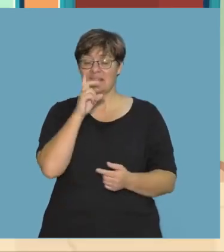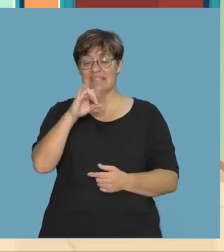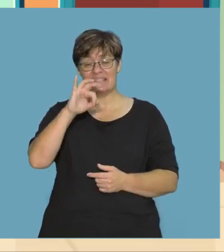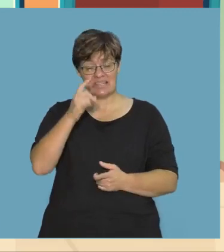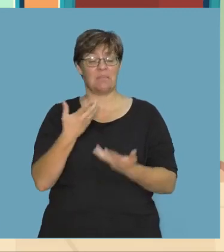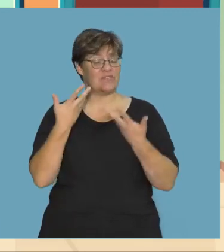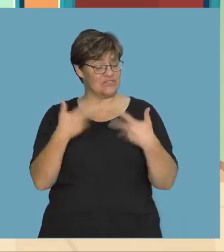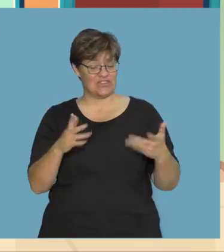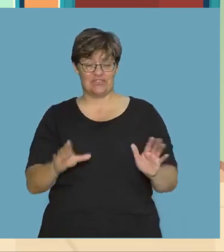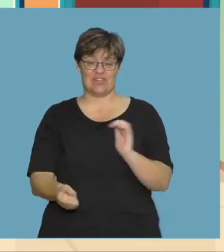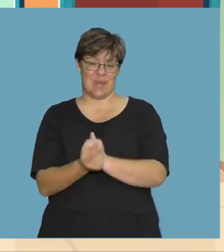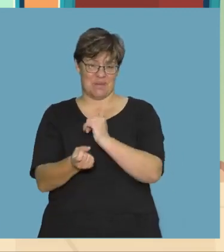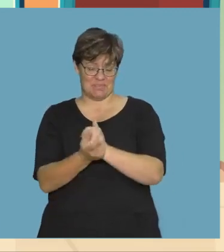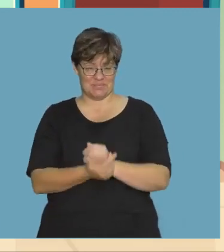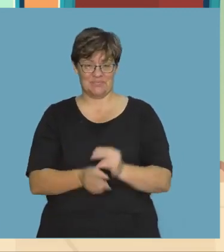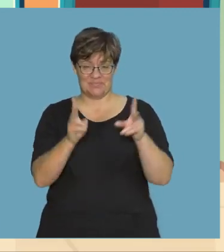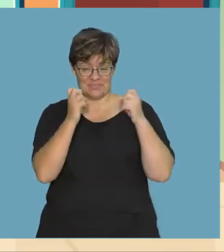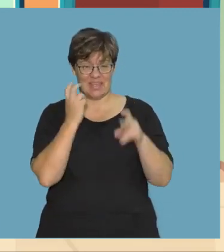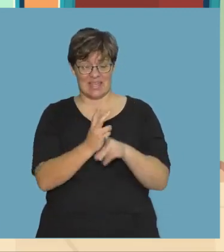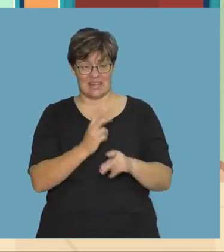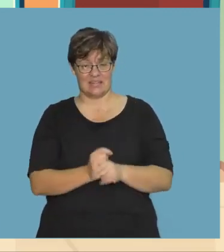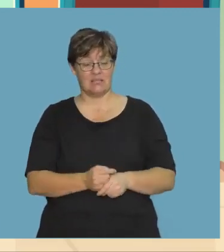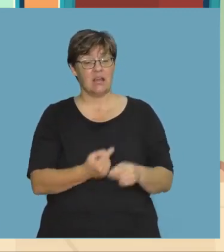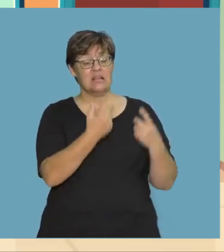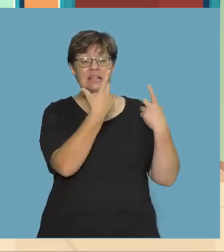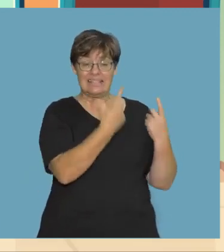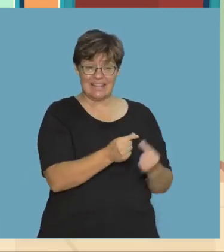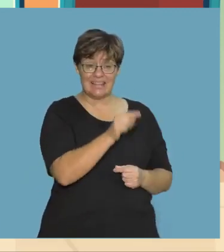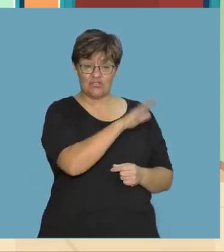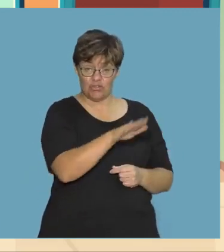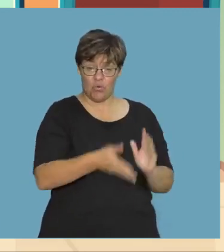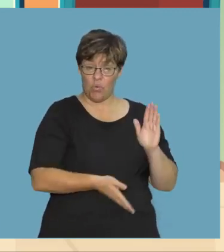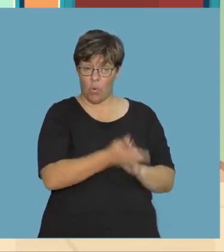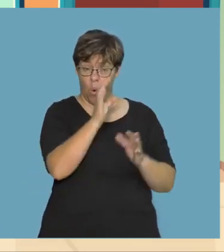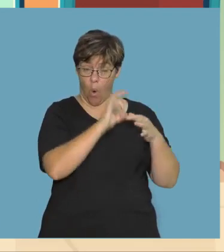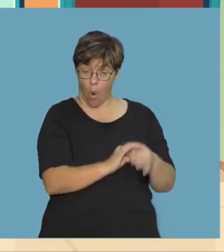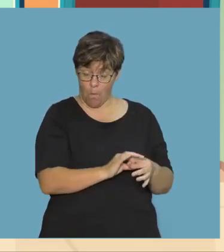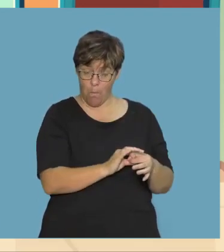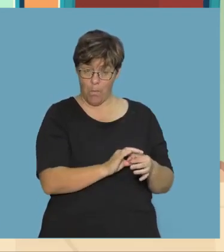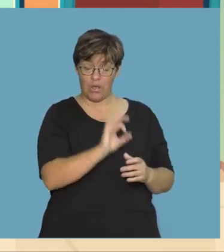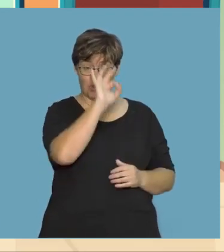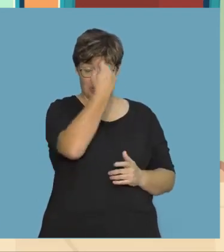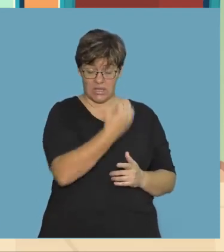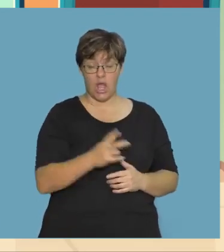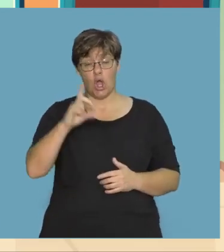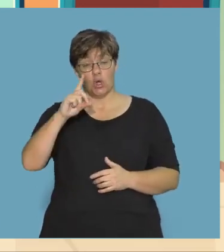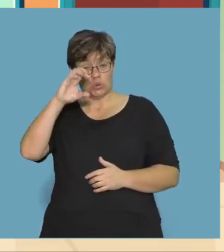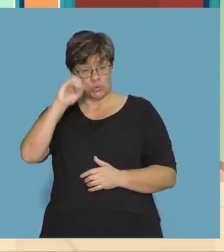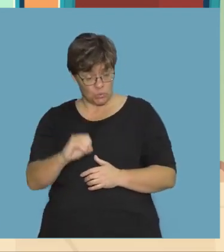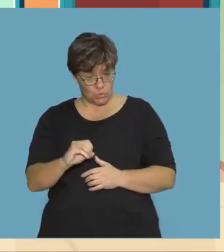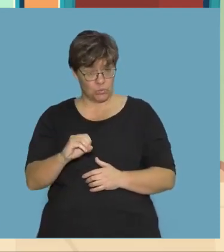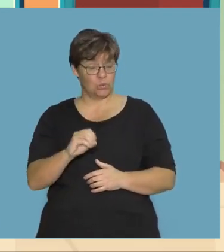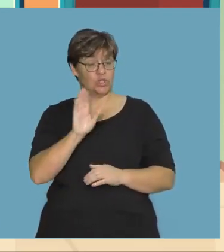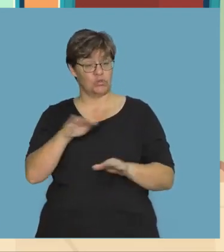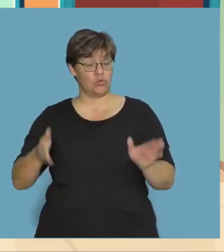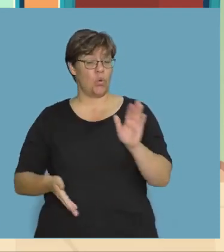Listen again. Did the children go home at 3 o'clock? Do the children go home at 3 o'clock? Which sentence